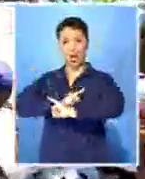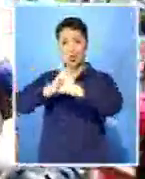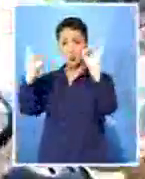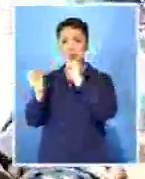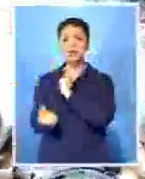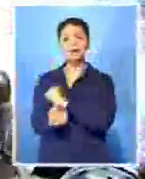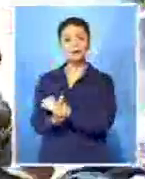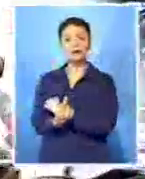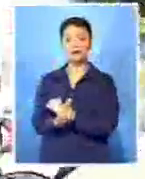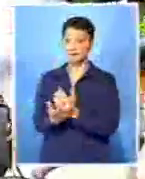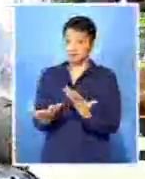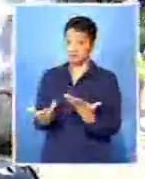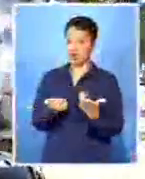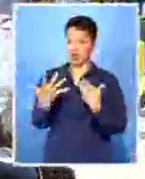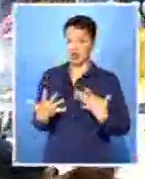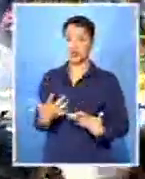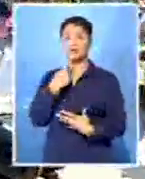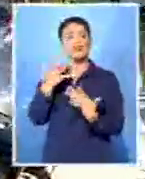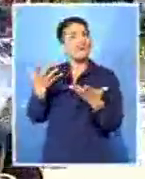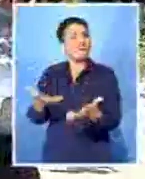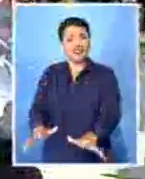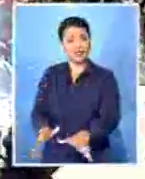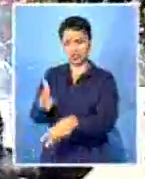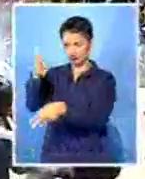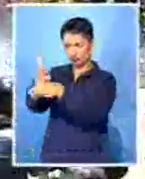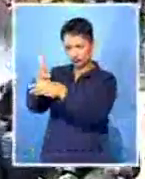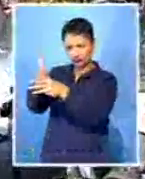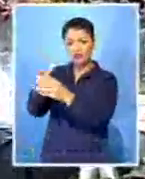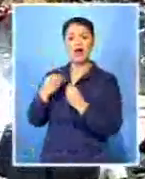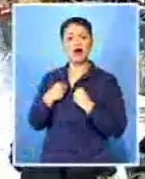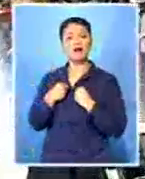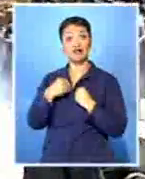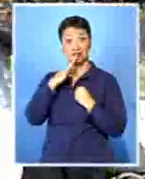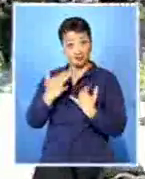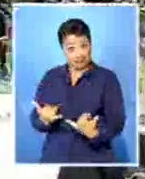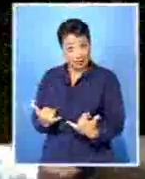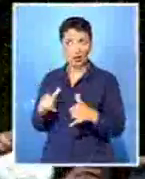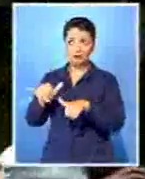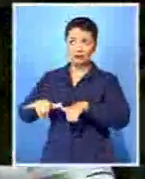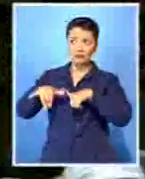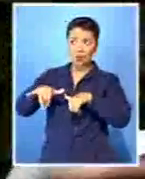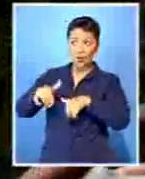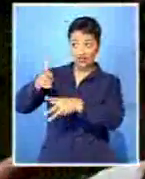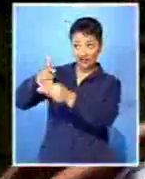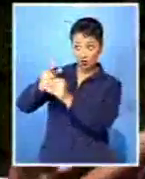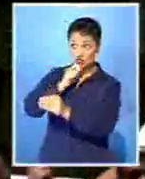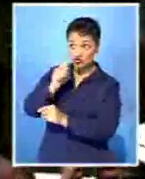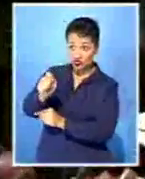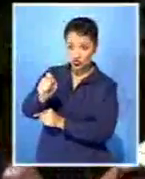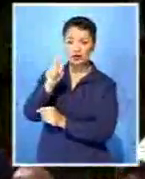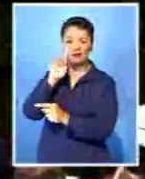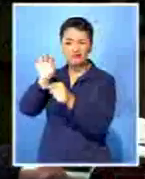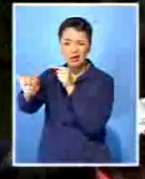The defense says it has already received documentary evidence from the state and is now awaiting video footage which